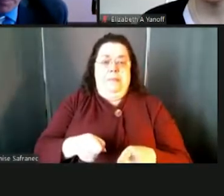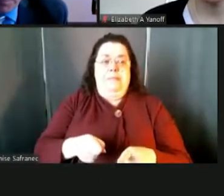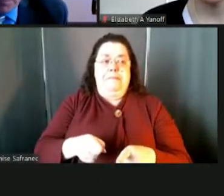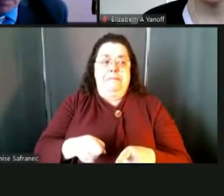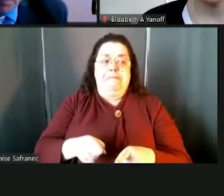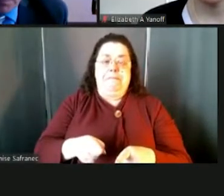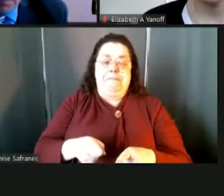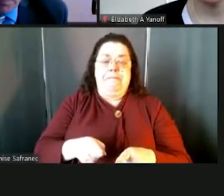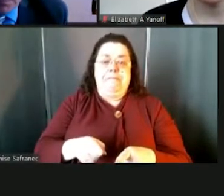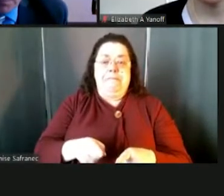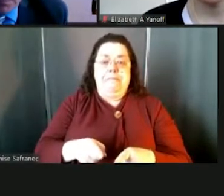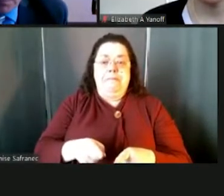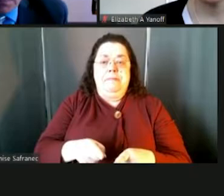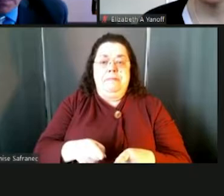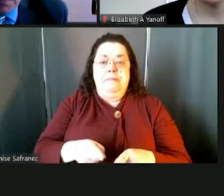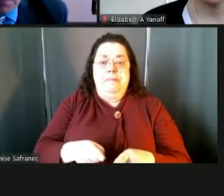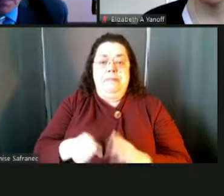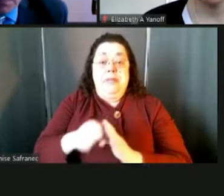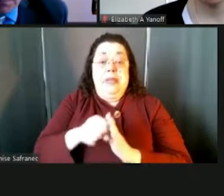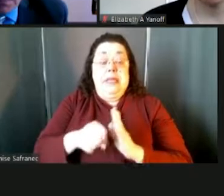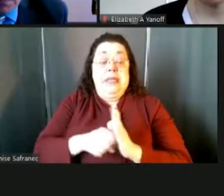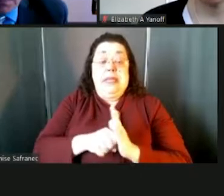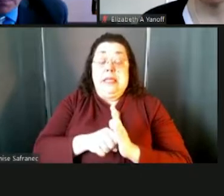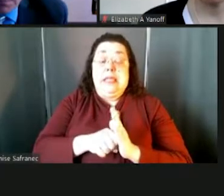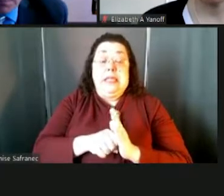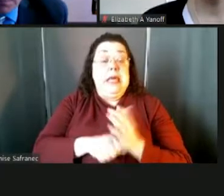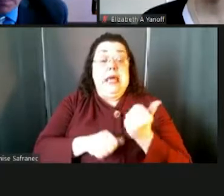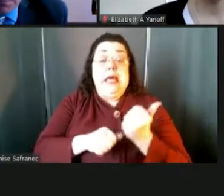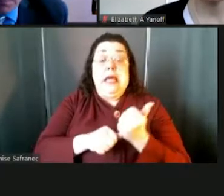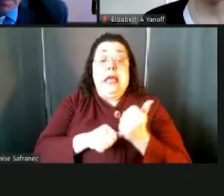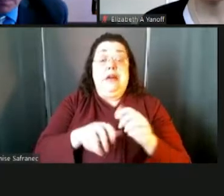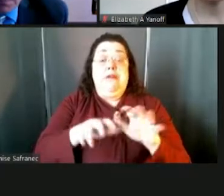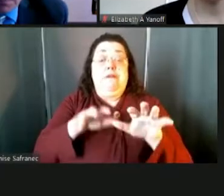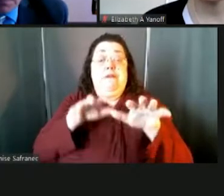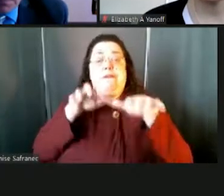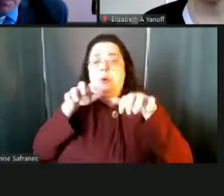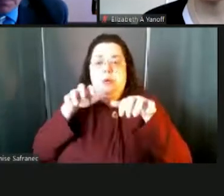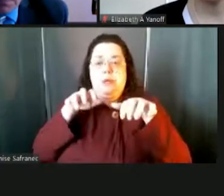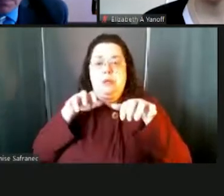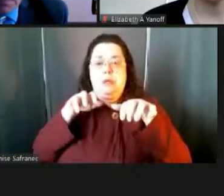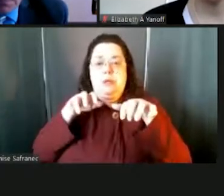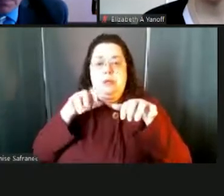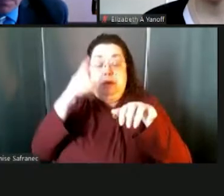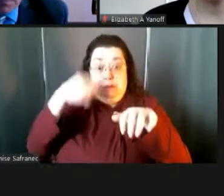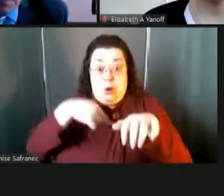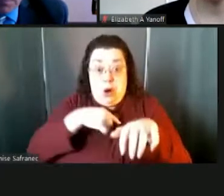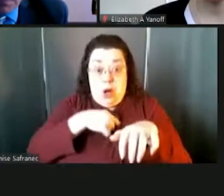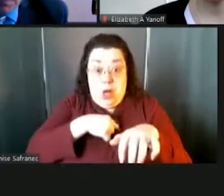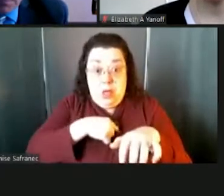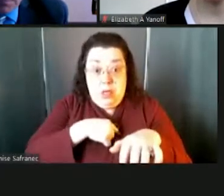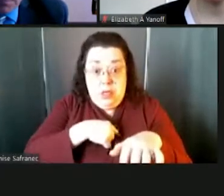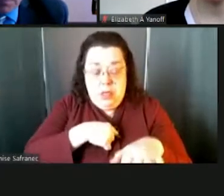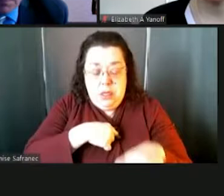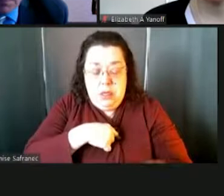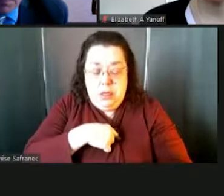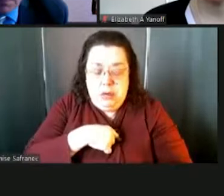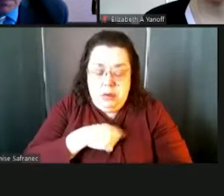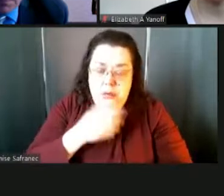state aid was frozen from the year before. For a district like Troy, that kills us.